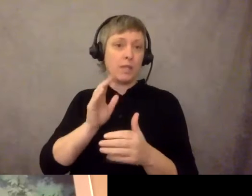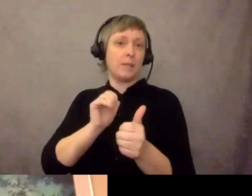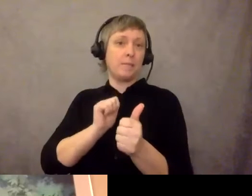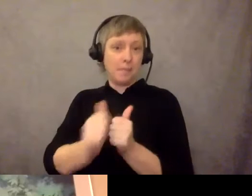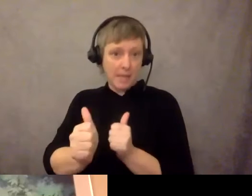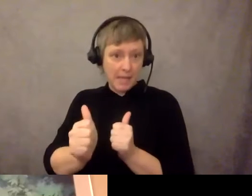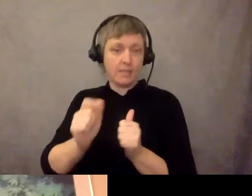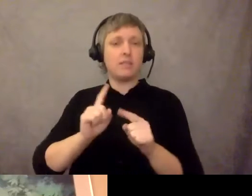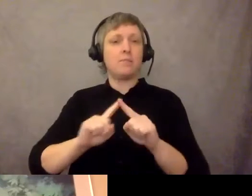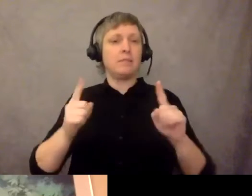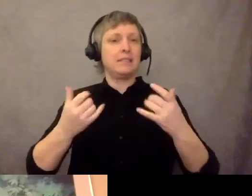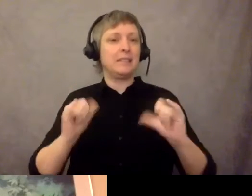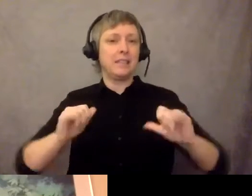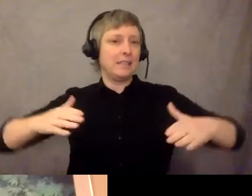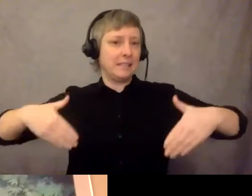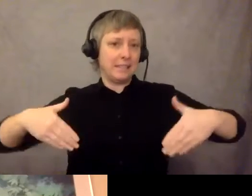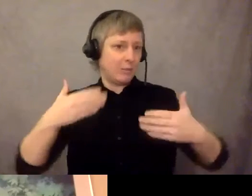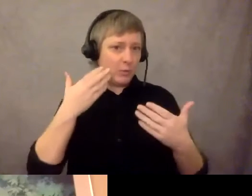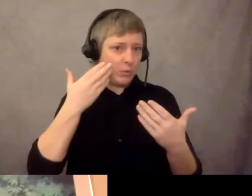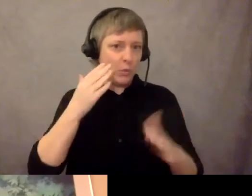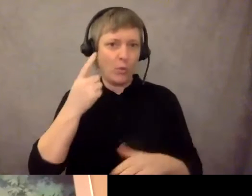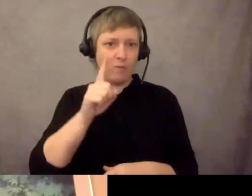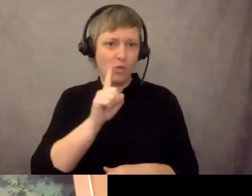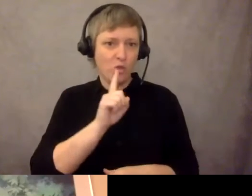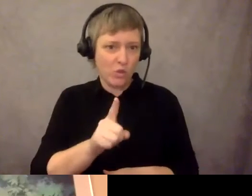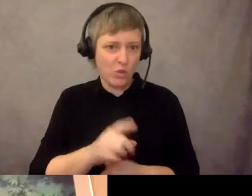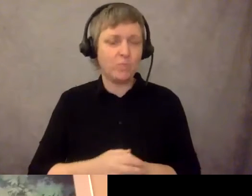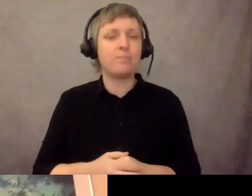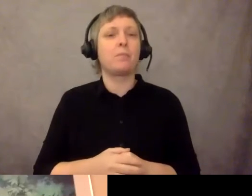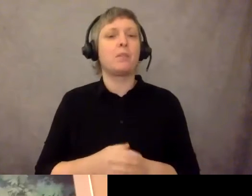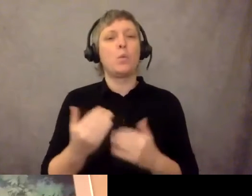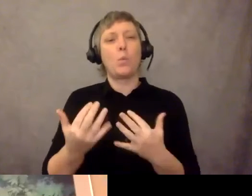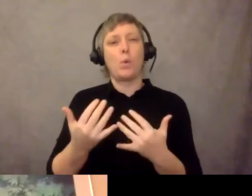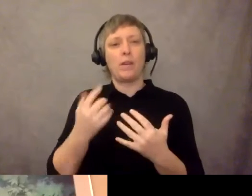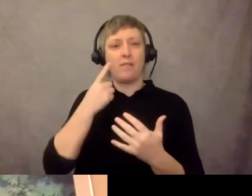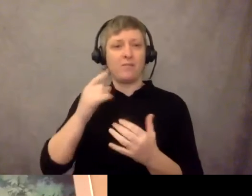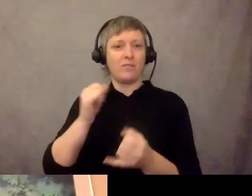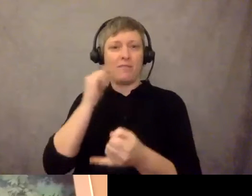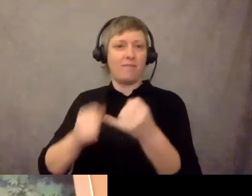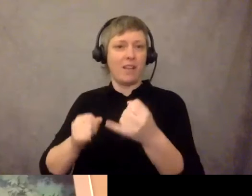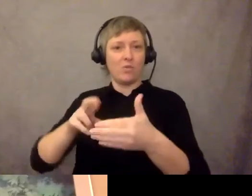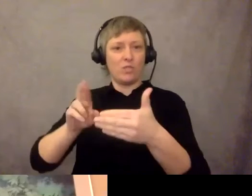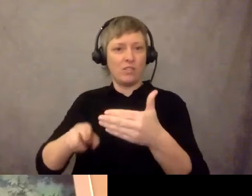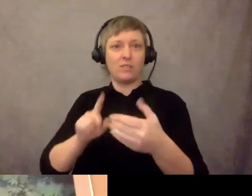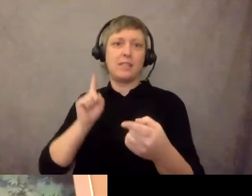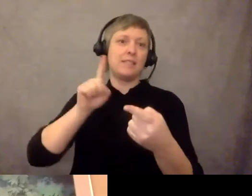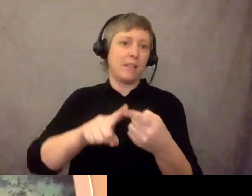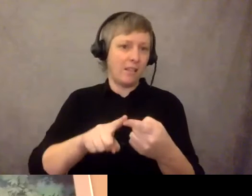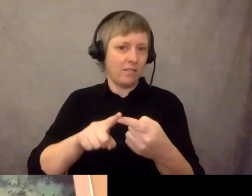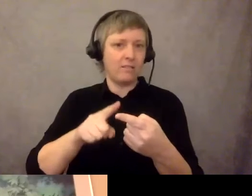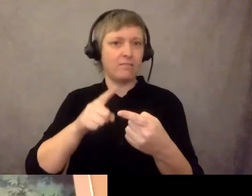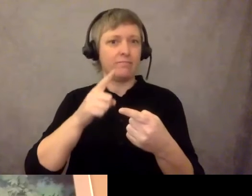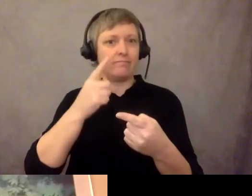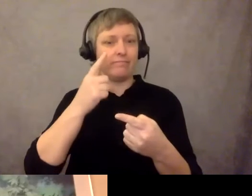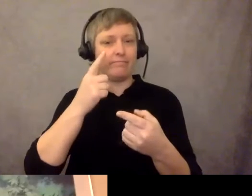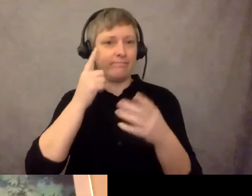awaiting final results before we make any definitive statements about that. But this does give me an opportunity to